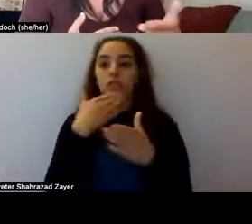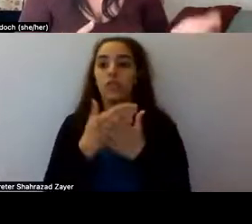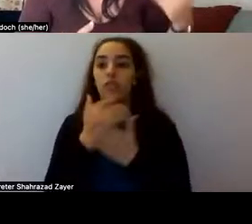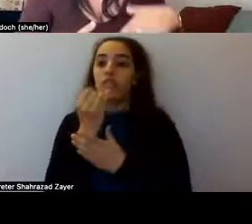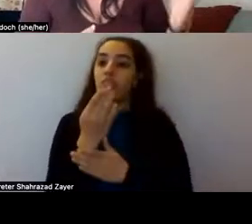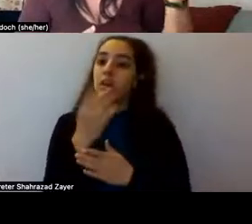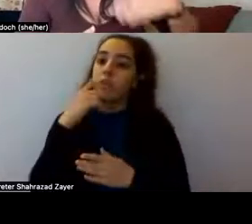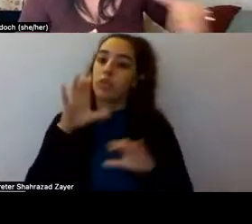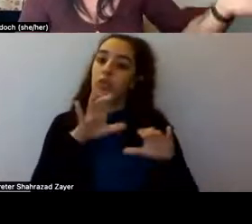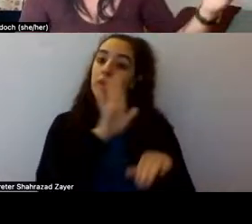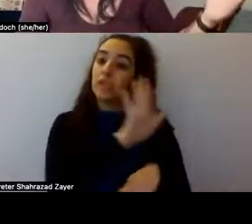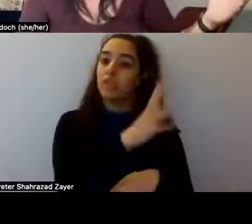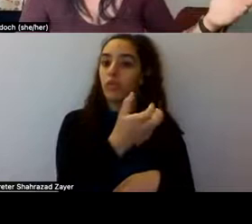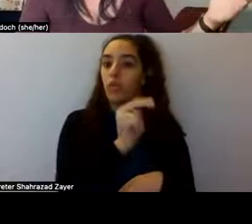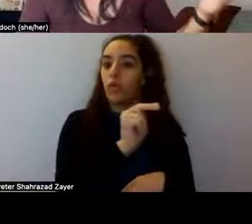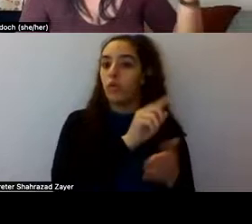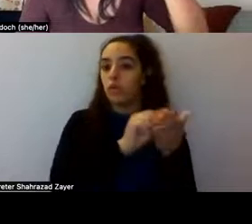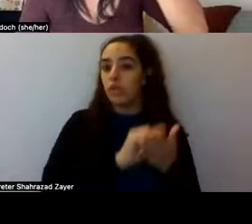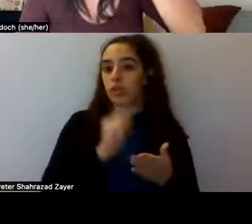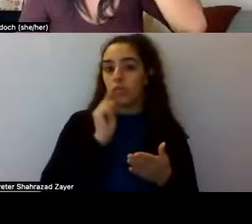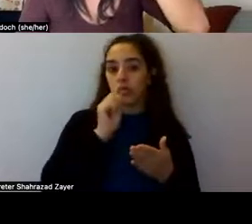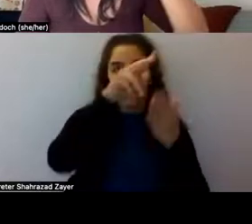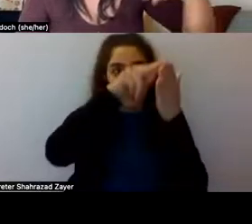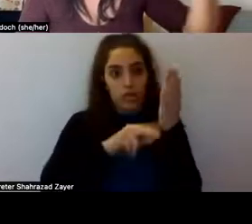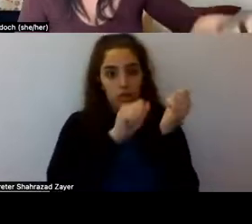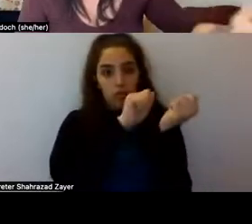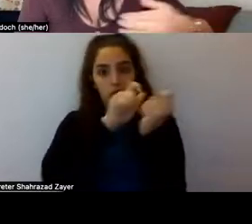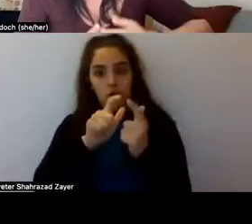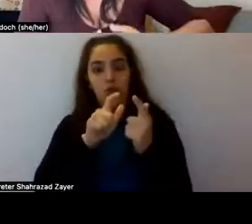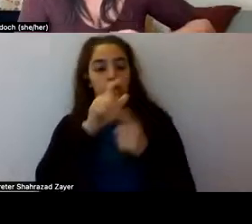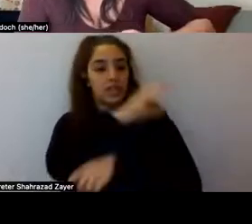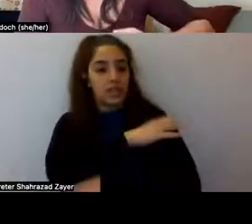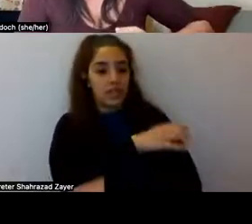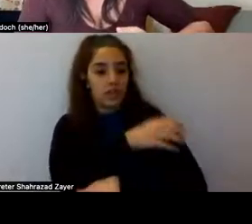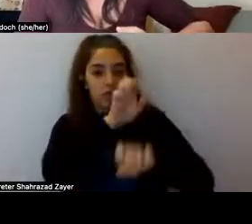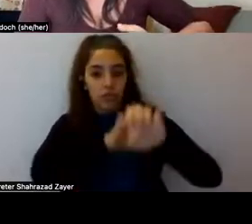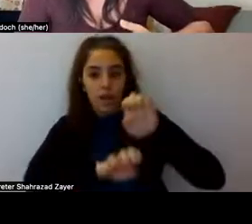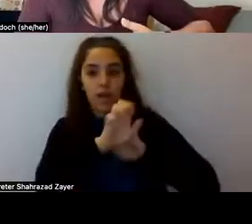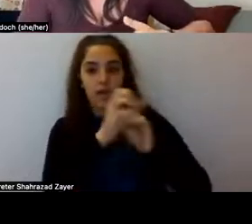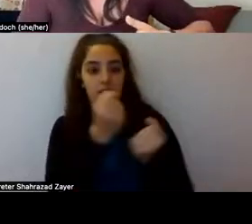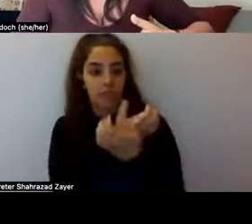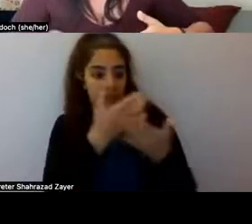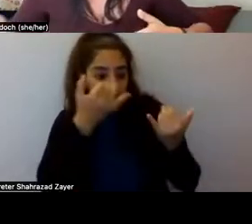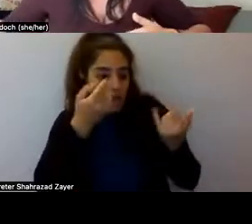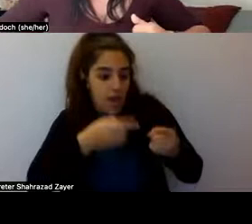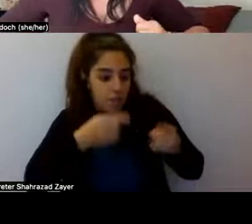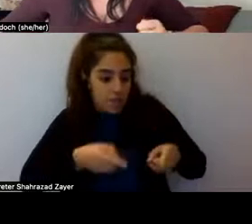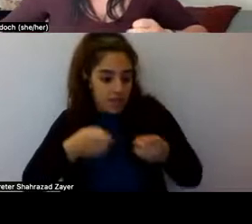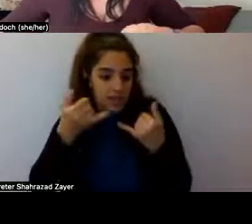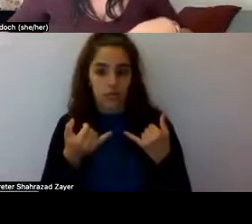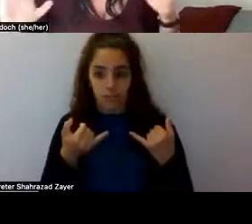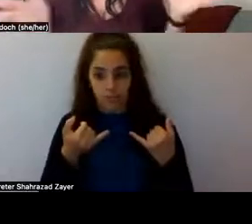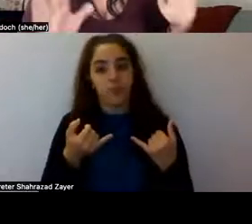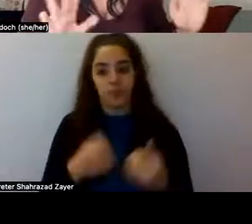his own research in reading all of the, the, the, the clinical trials that are, are currently, um, happening.